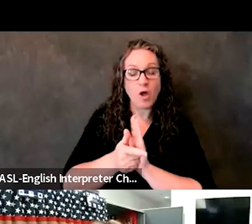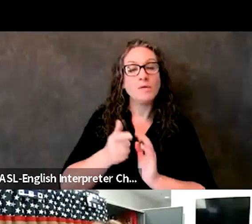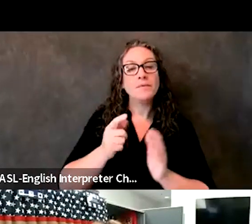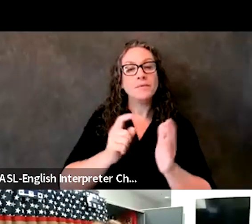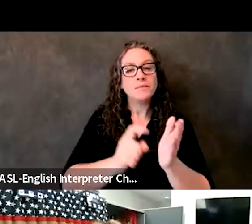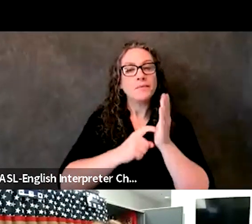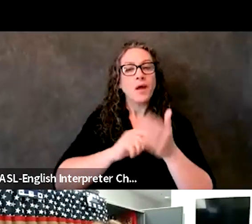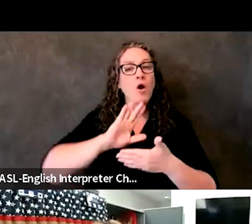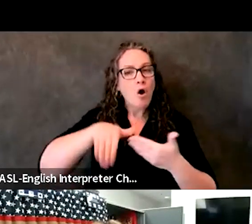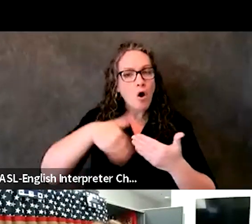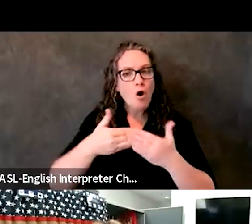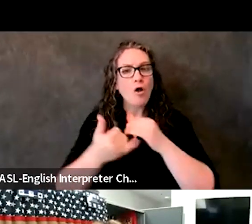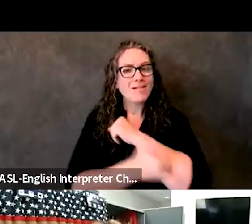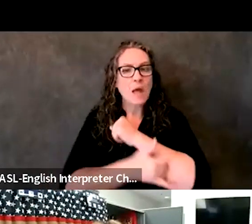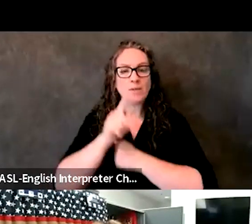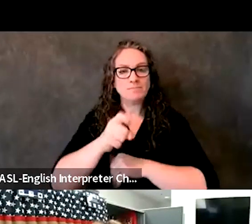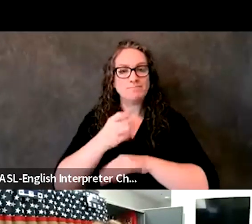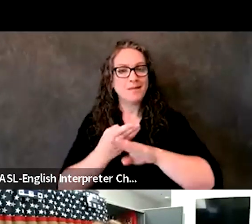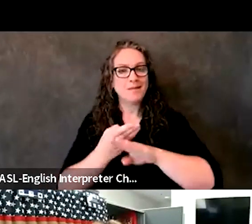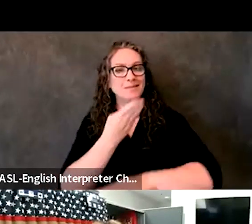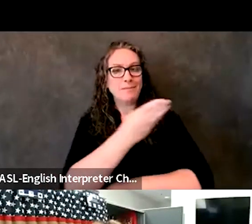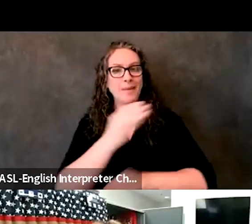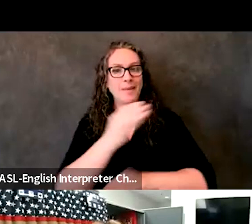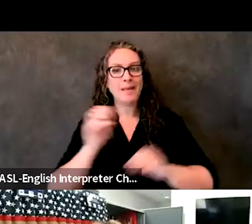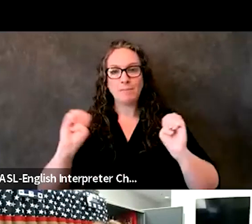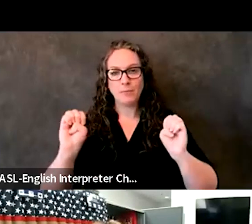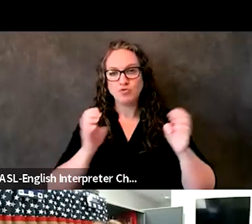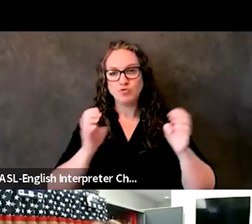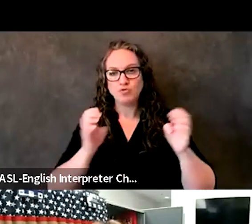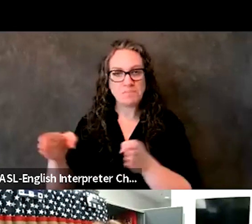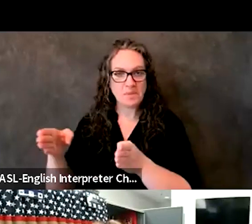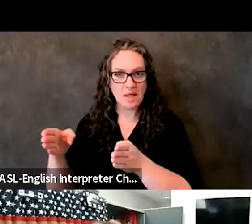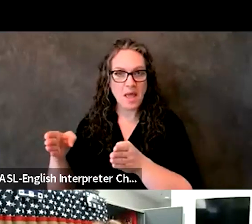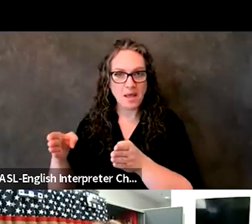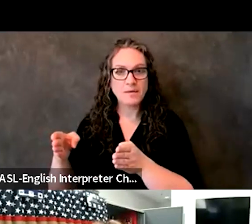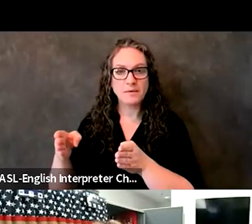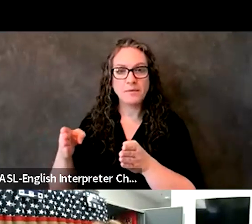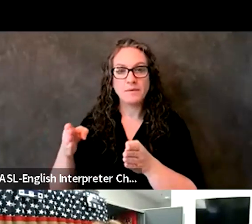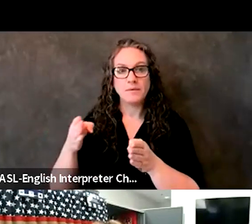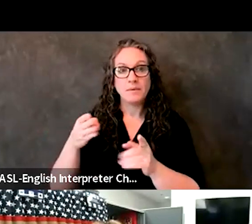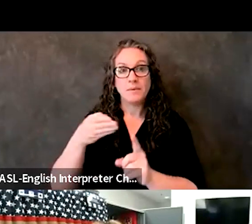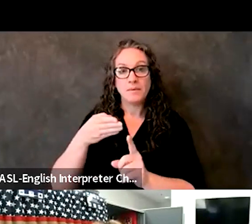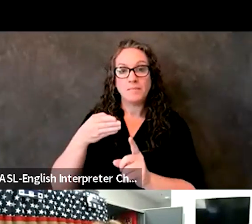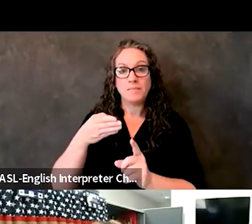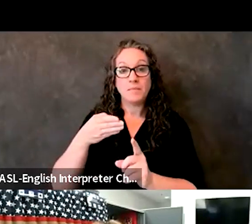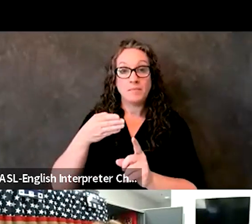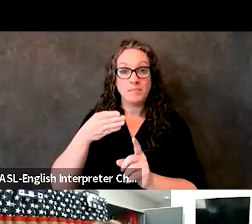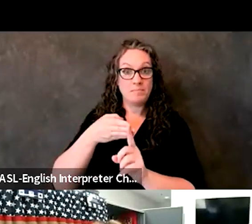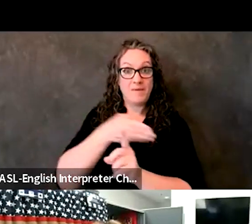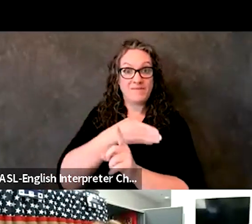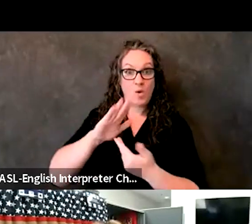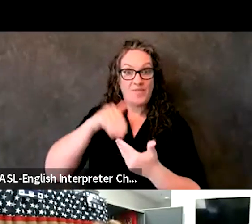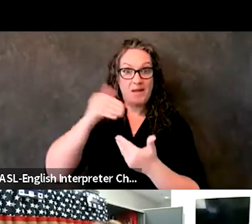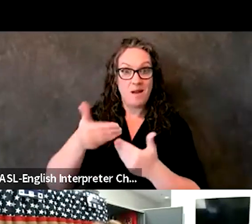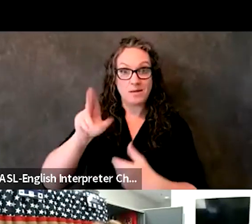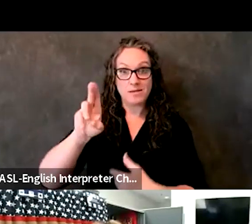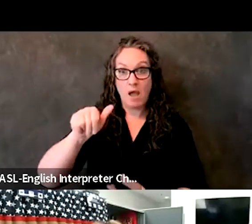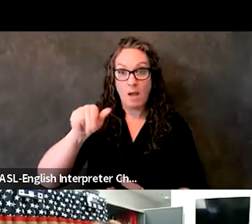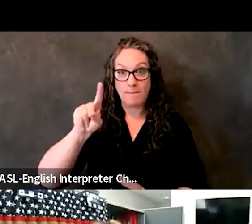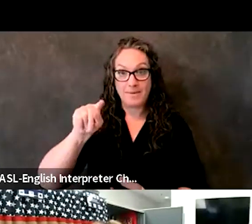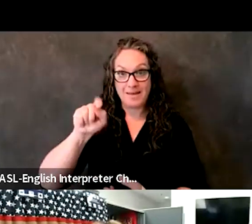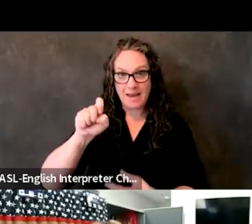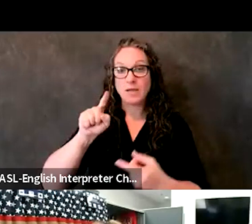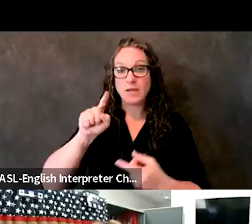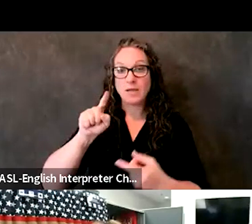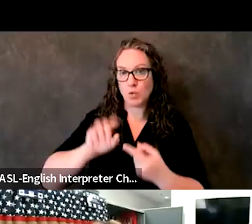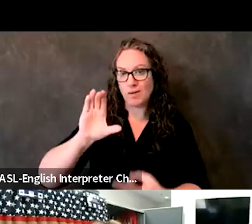their emergency operation plans. On the next update, uh, to OAS. And then what we